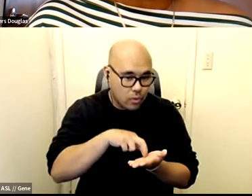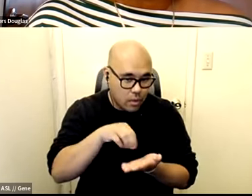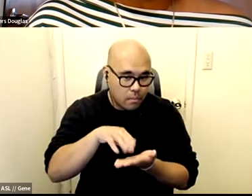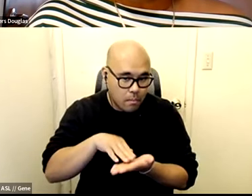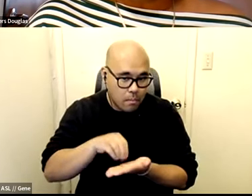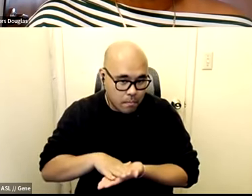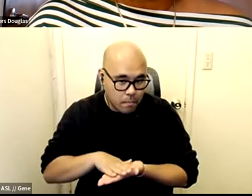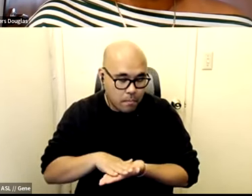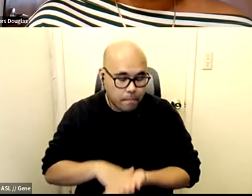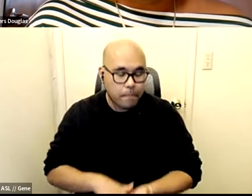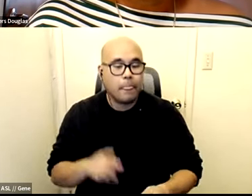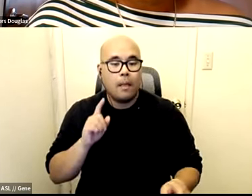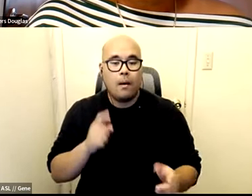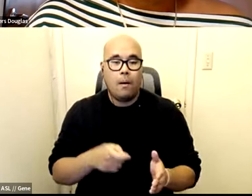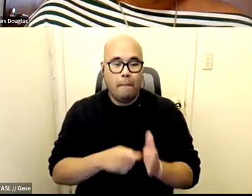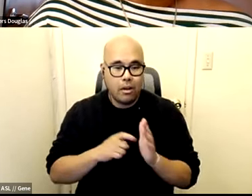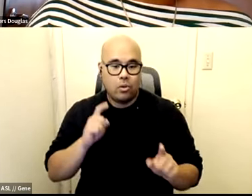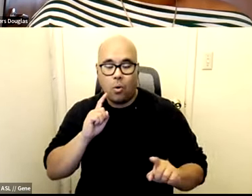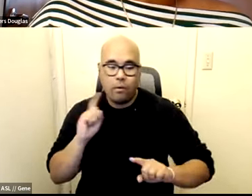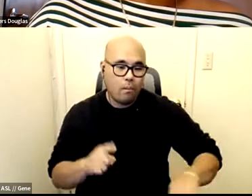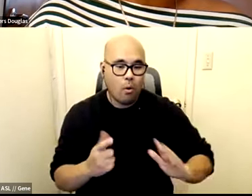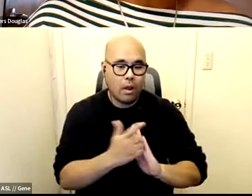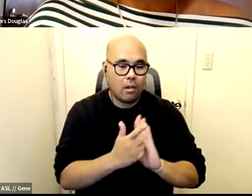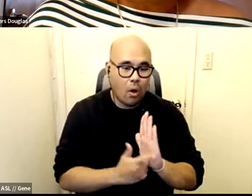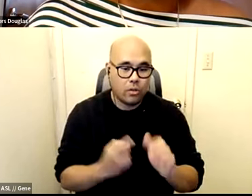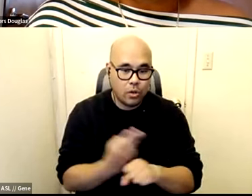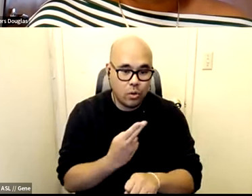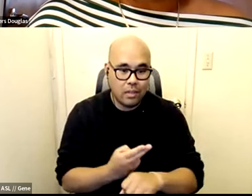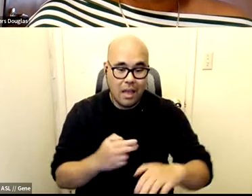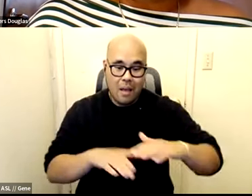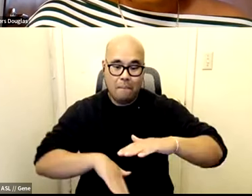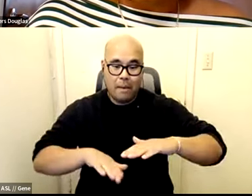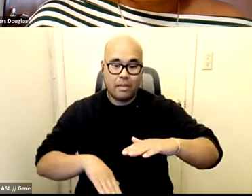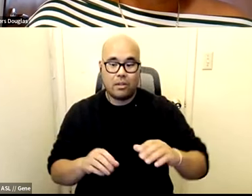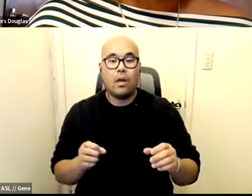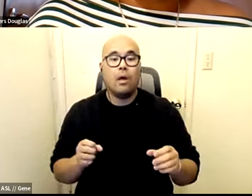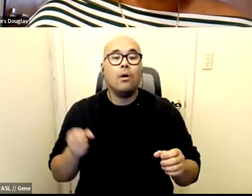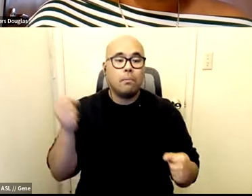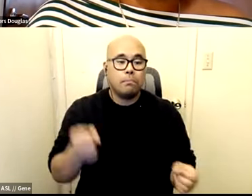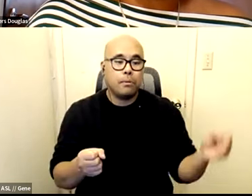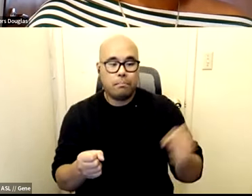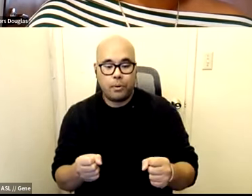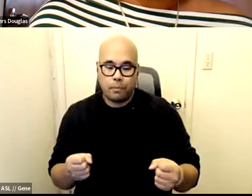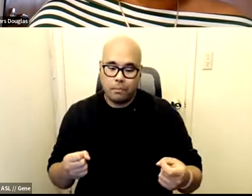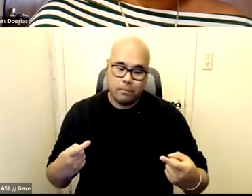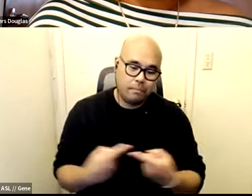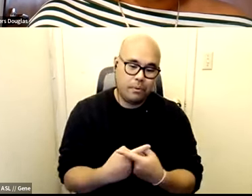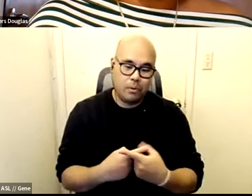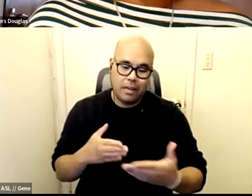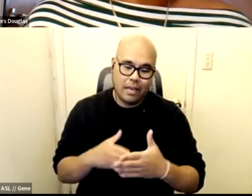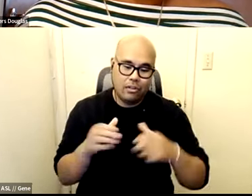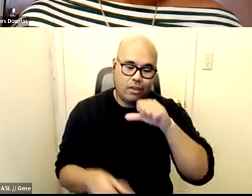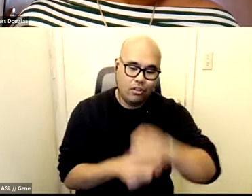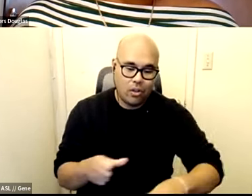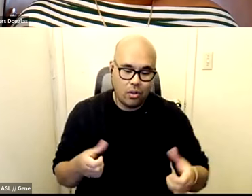reporting laws are used basically to pit us against each other and make us in the community